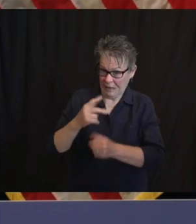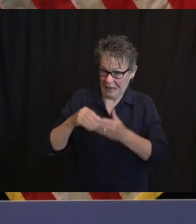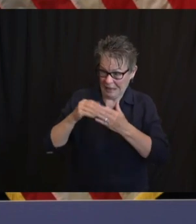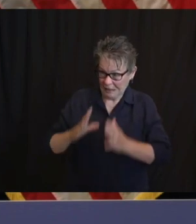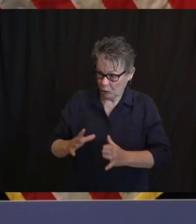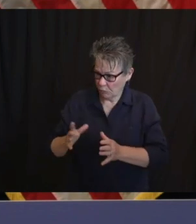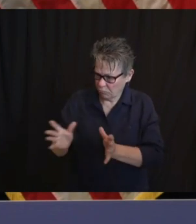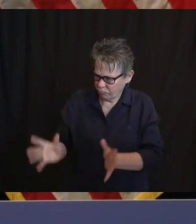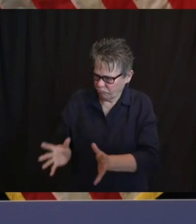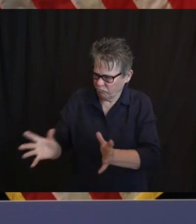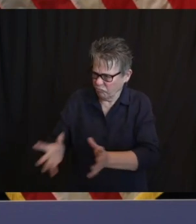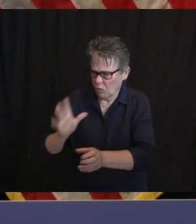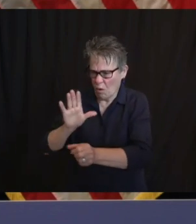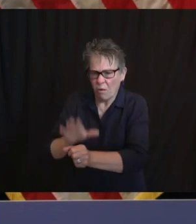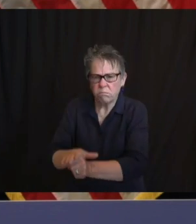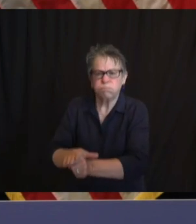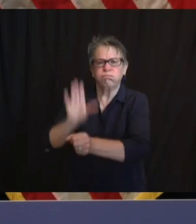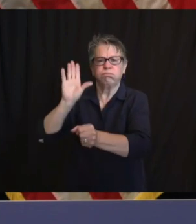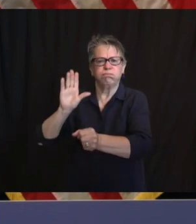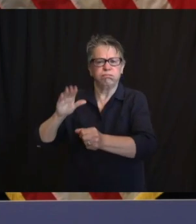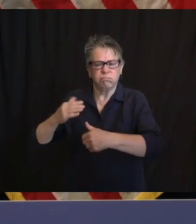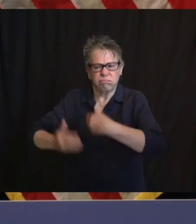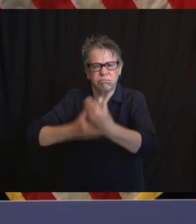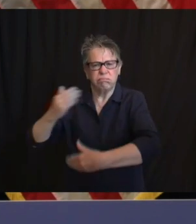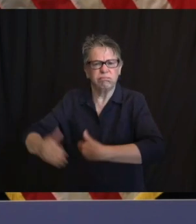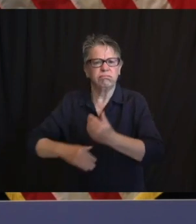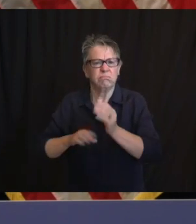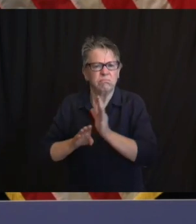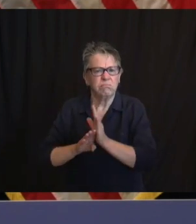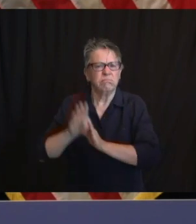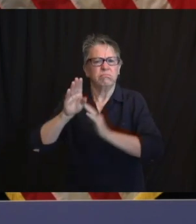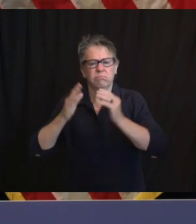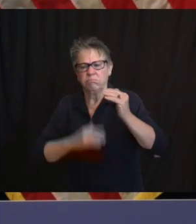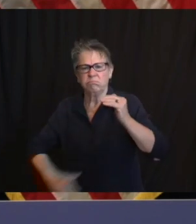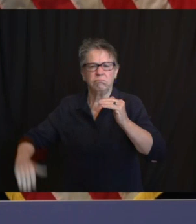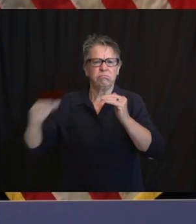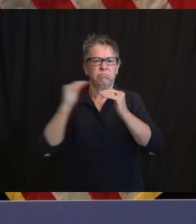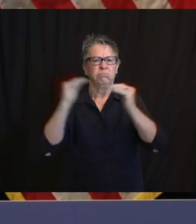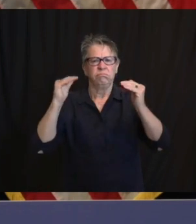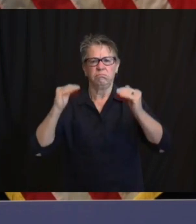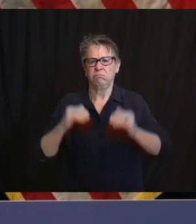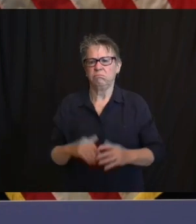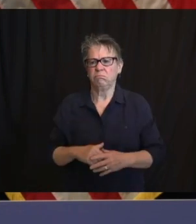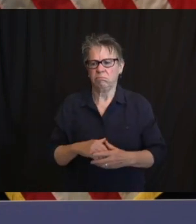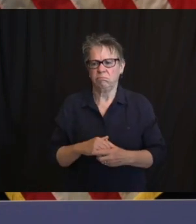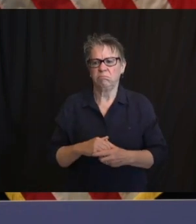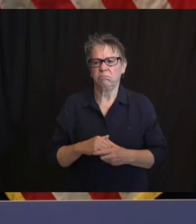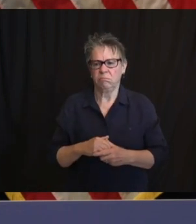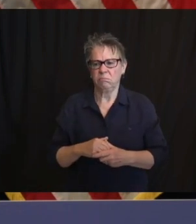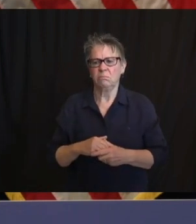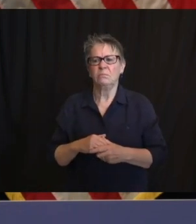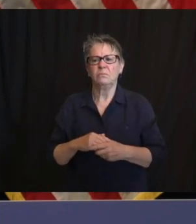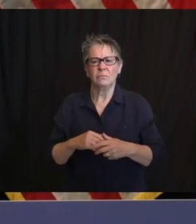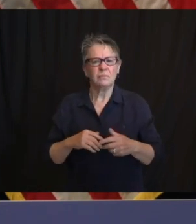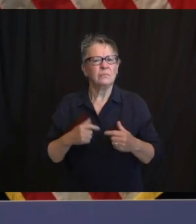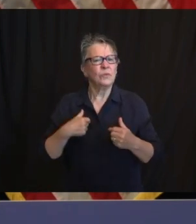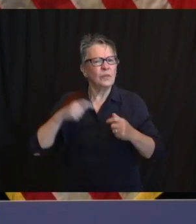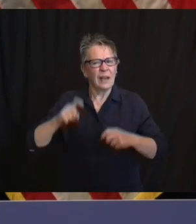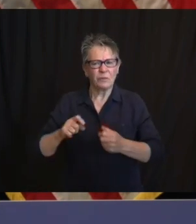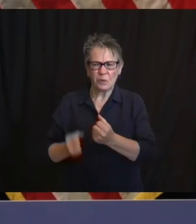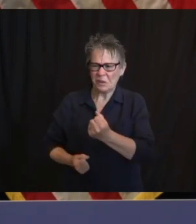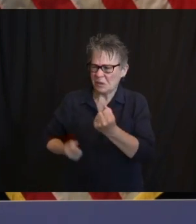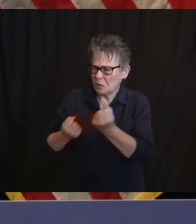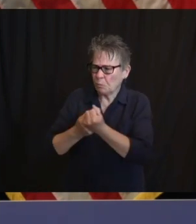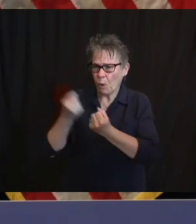open up their futures and the millions of them like them in this state and in this country as wide as we possibly